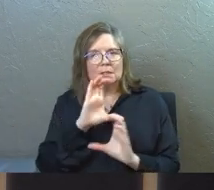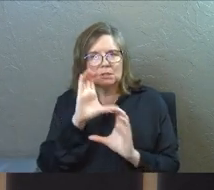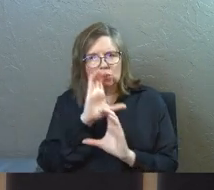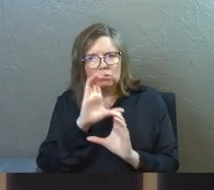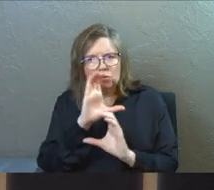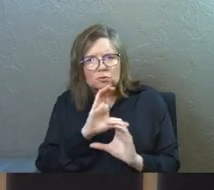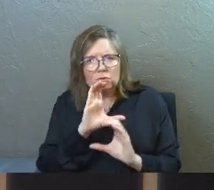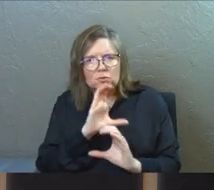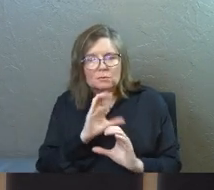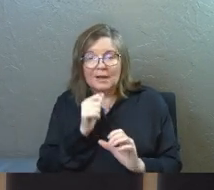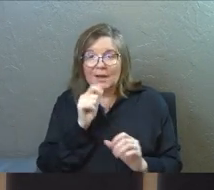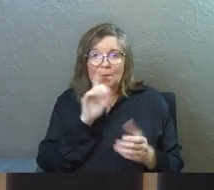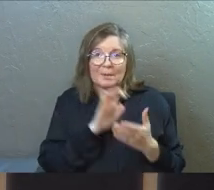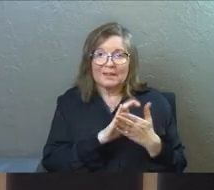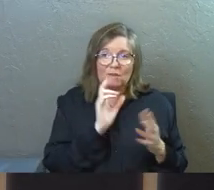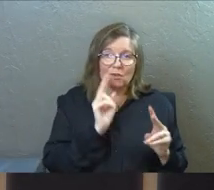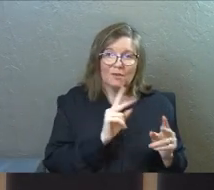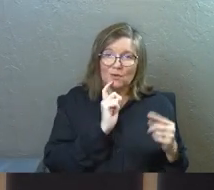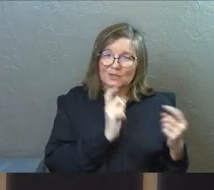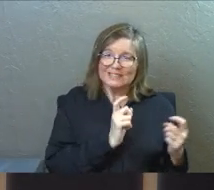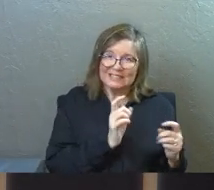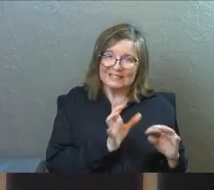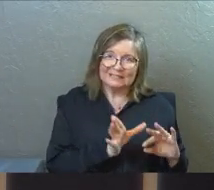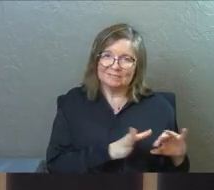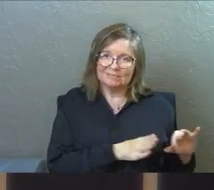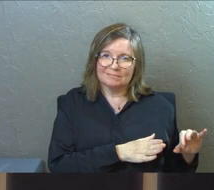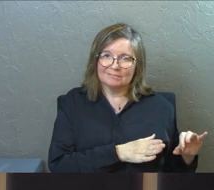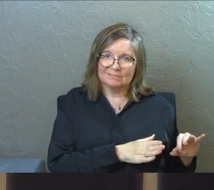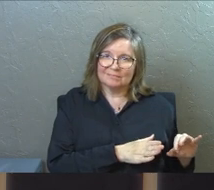searches through your secrets? I don't believe he's looking for your sin.